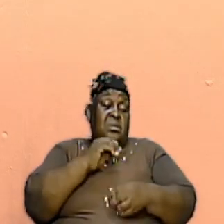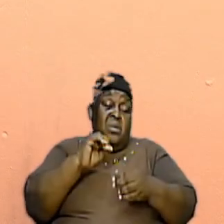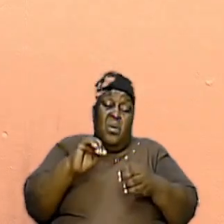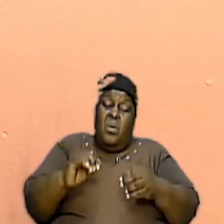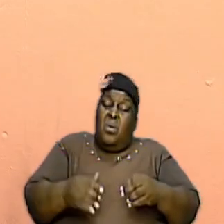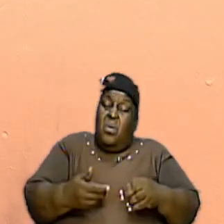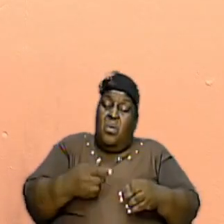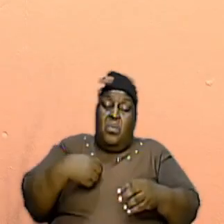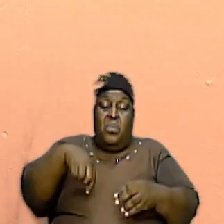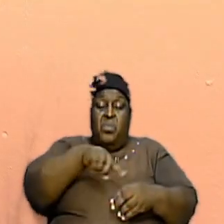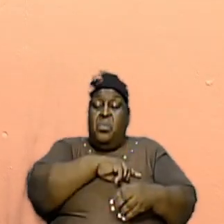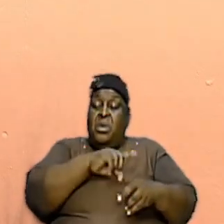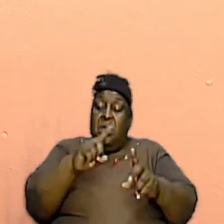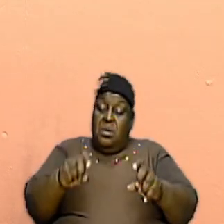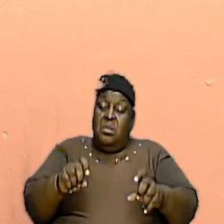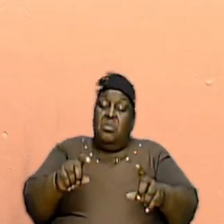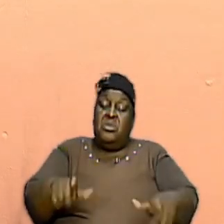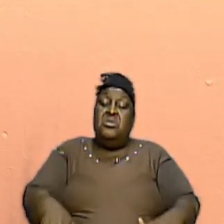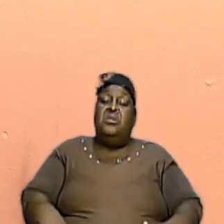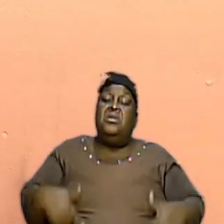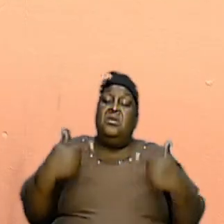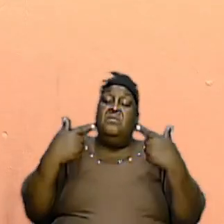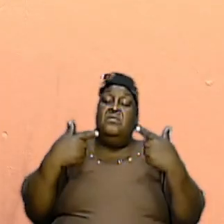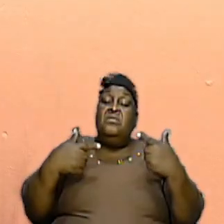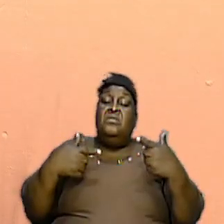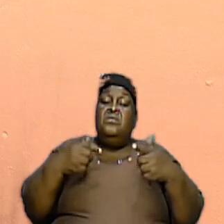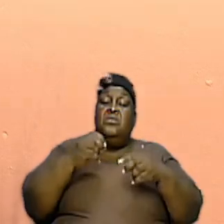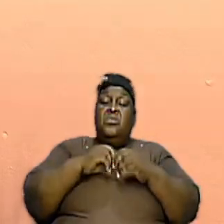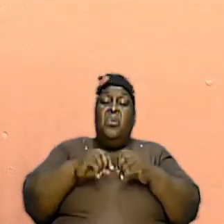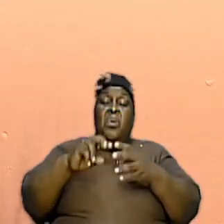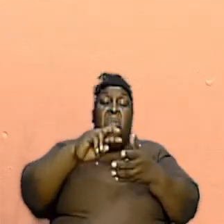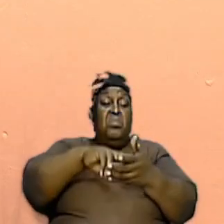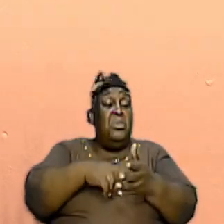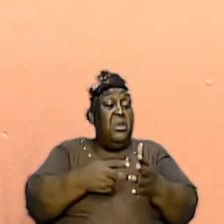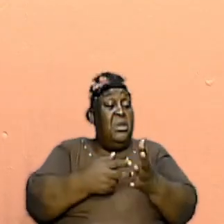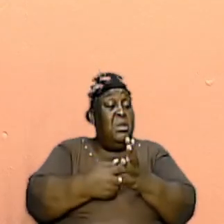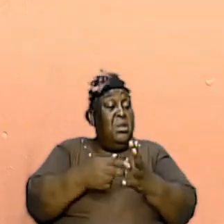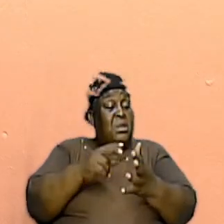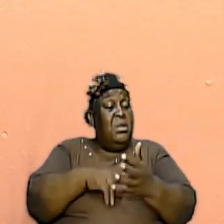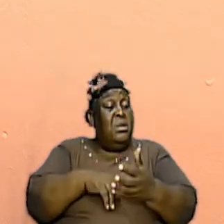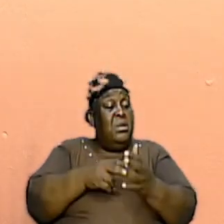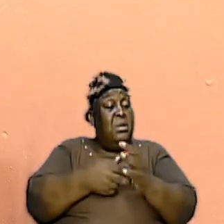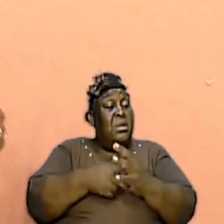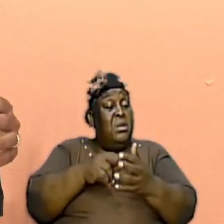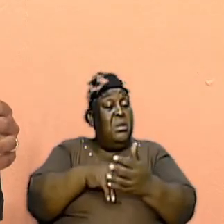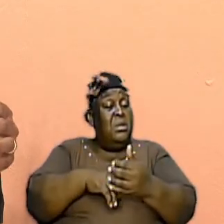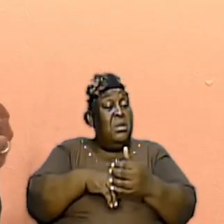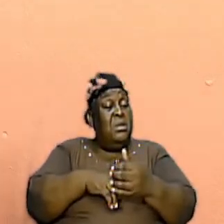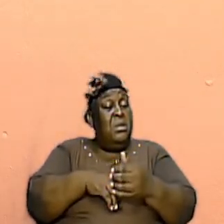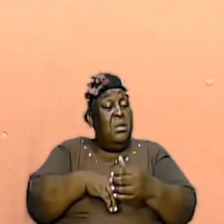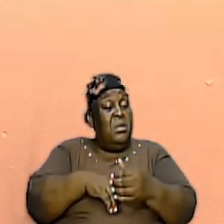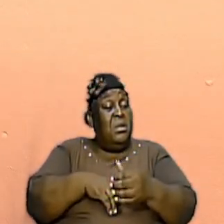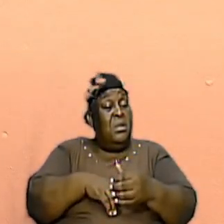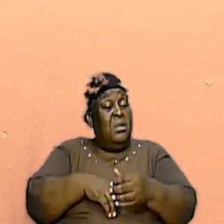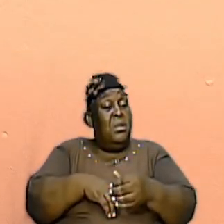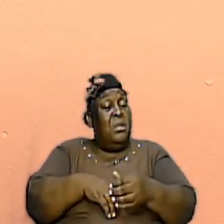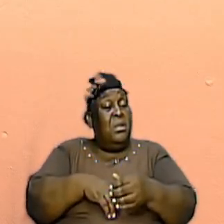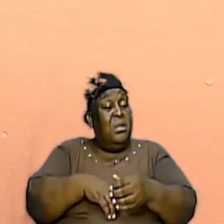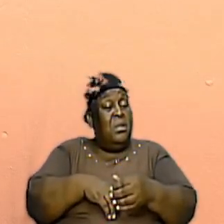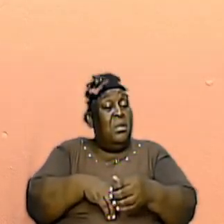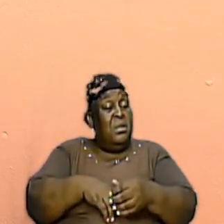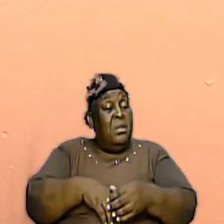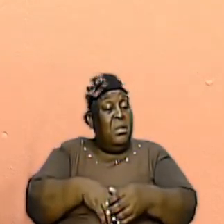we ought to live. It doesn't mean that He has slackened up on what is His